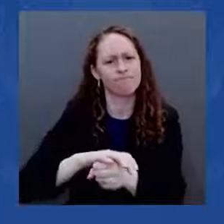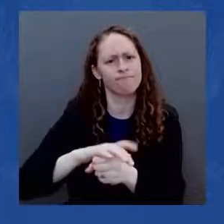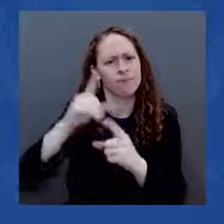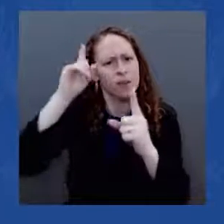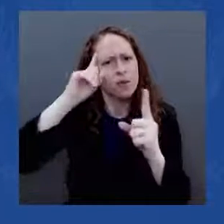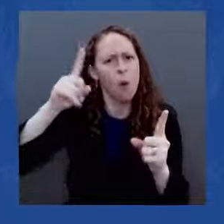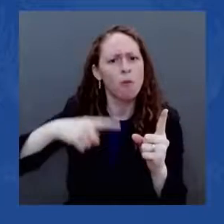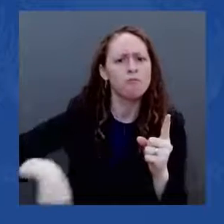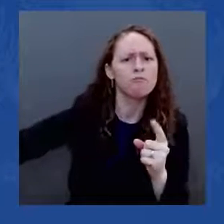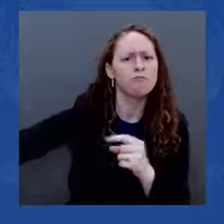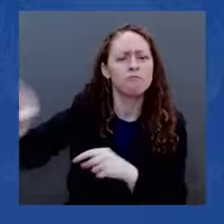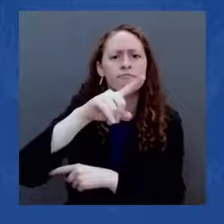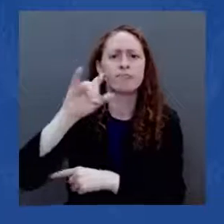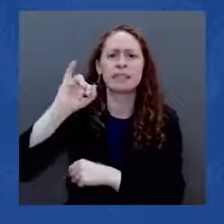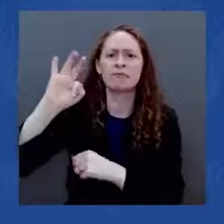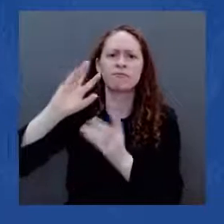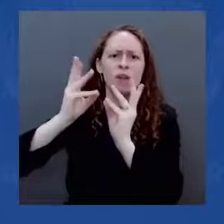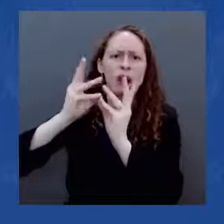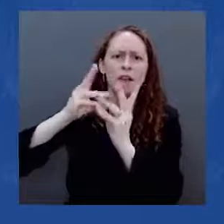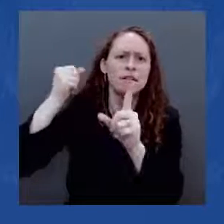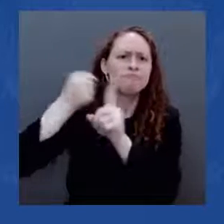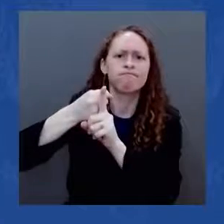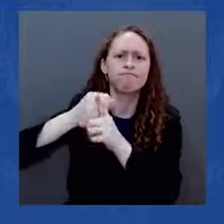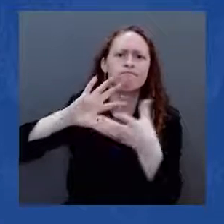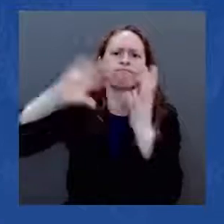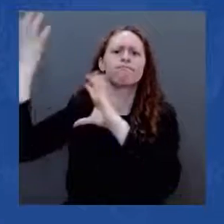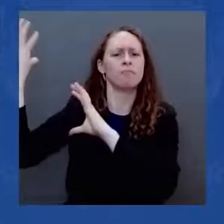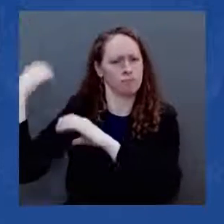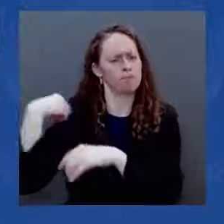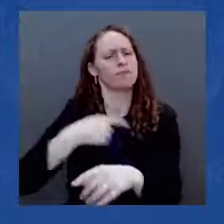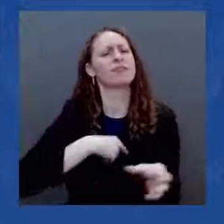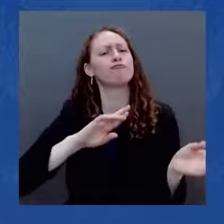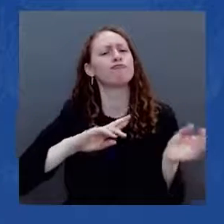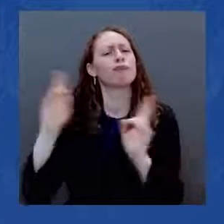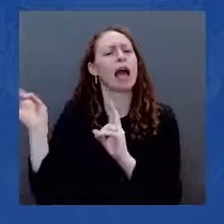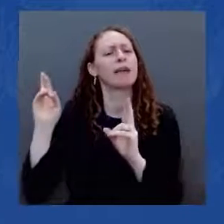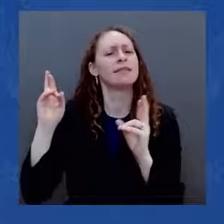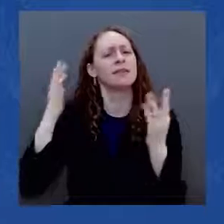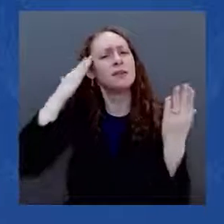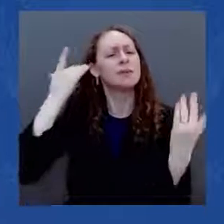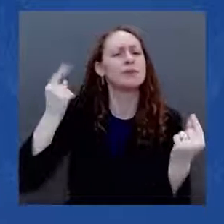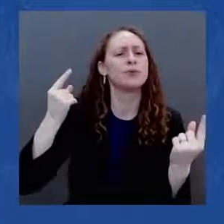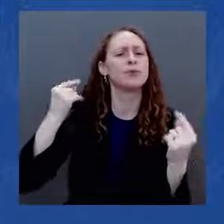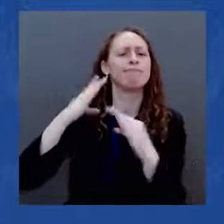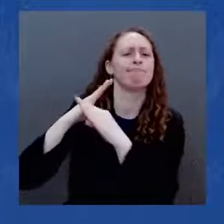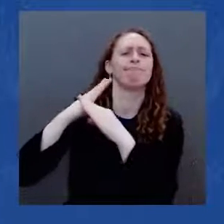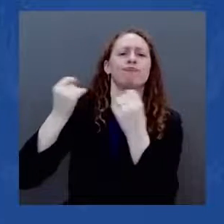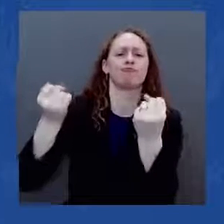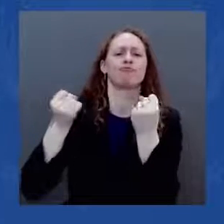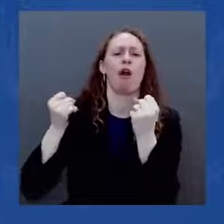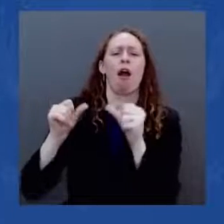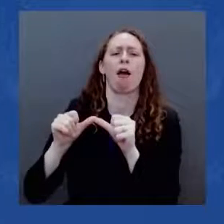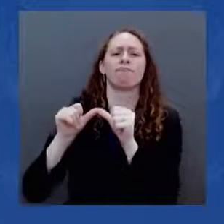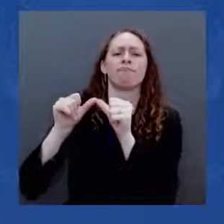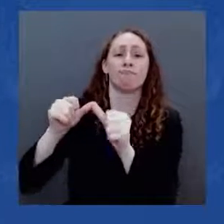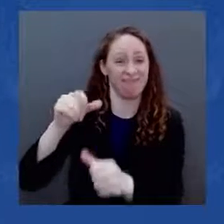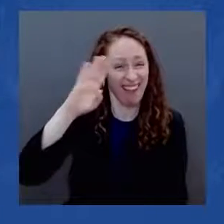never fully made. Now we are. You know, and we've arrived at this by a bipartisan agreement.